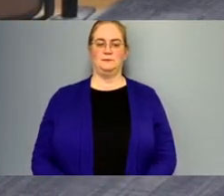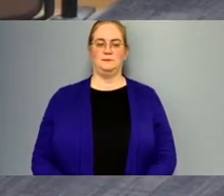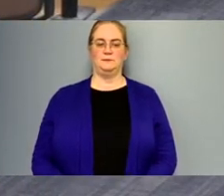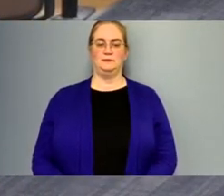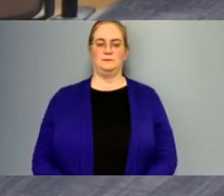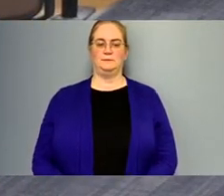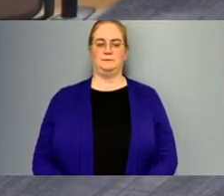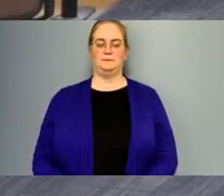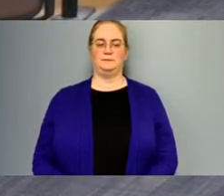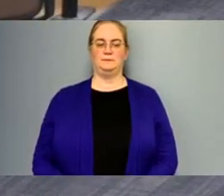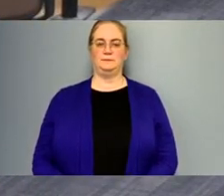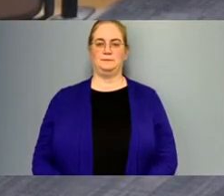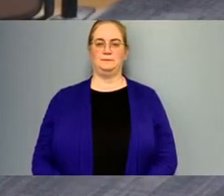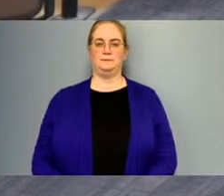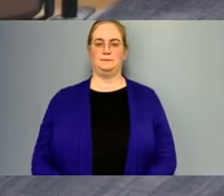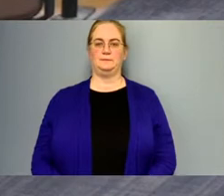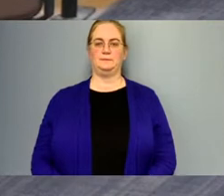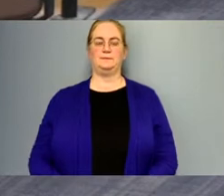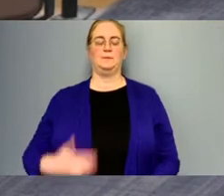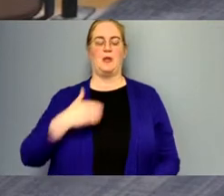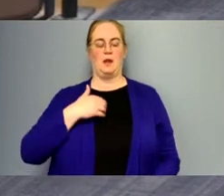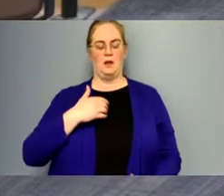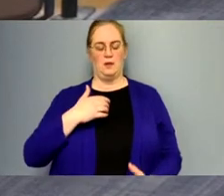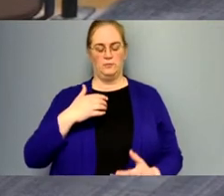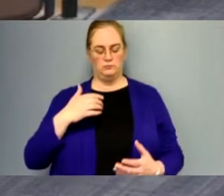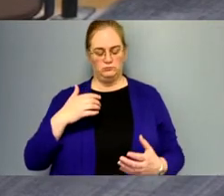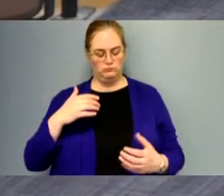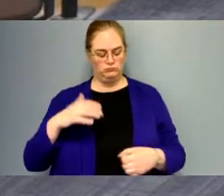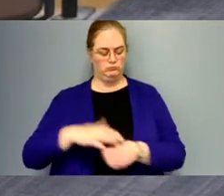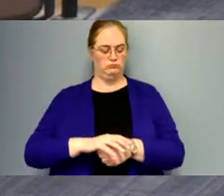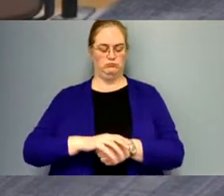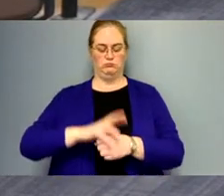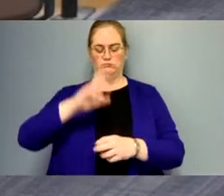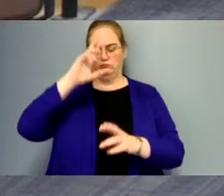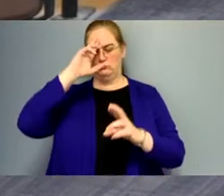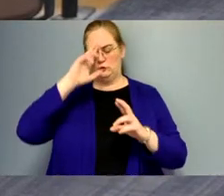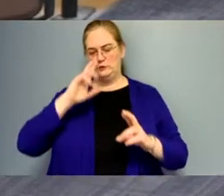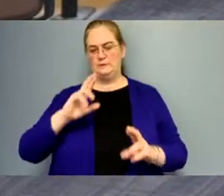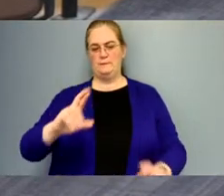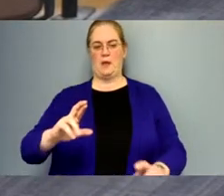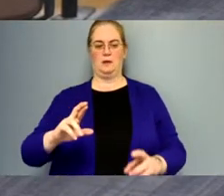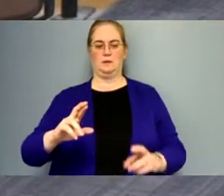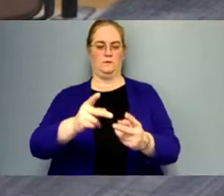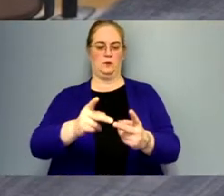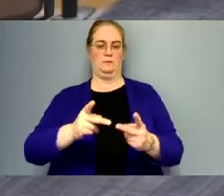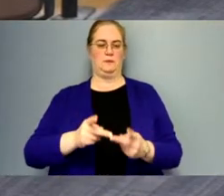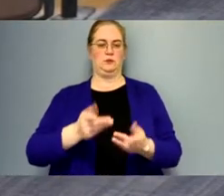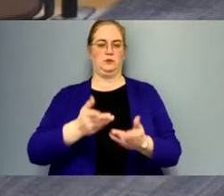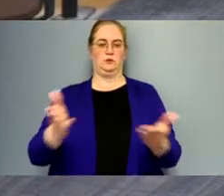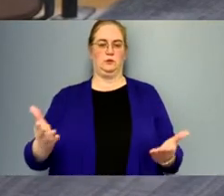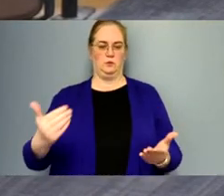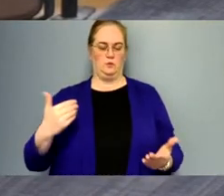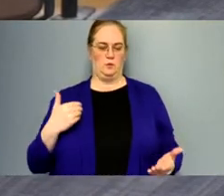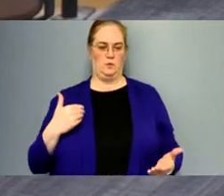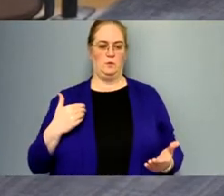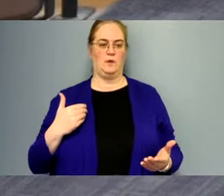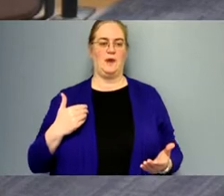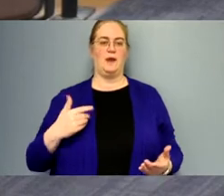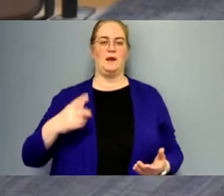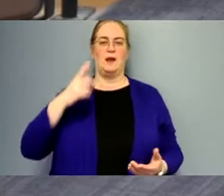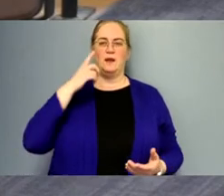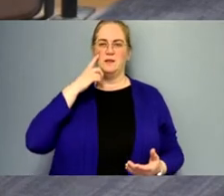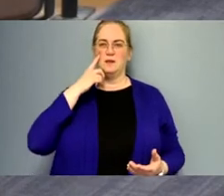i have the utmost respect for the position that you all hold and i think